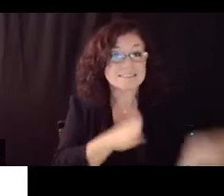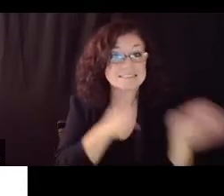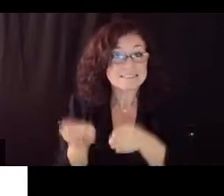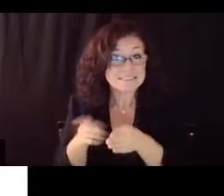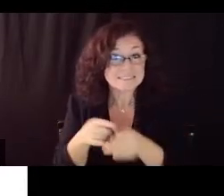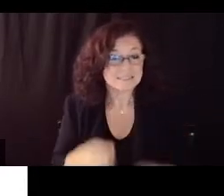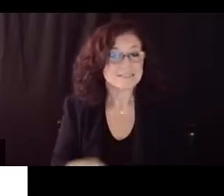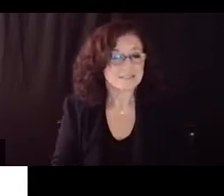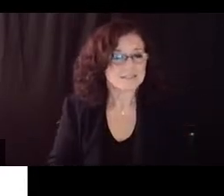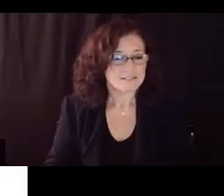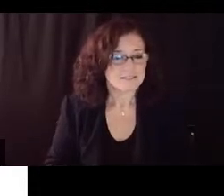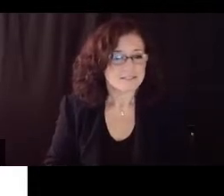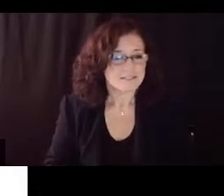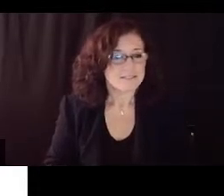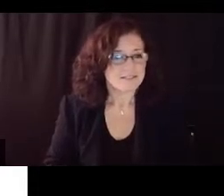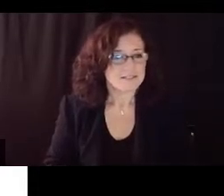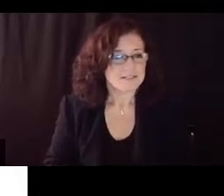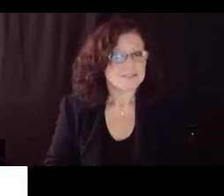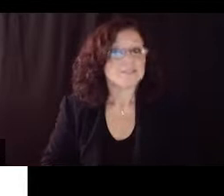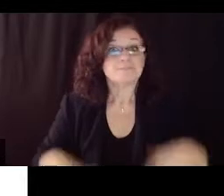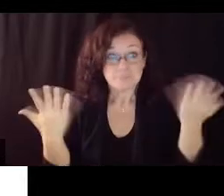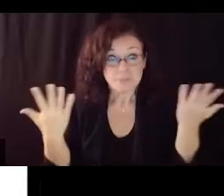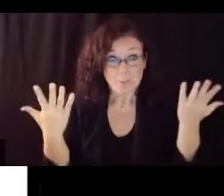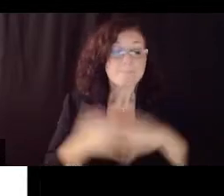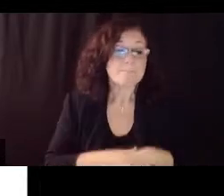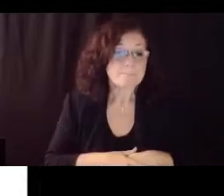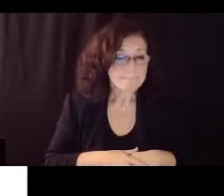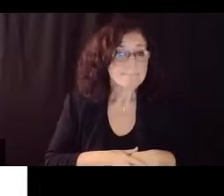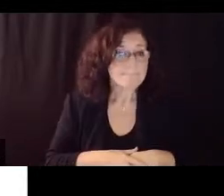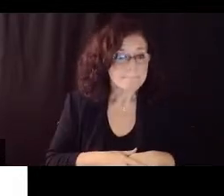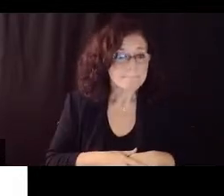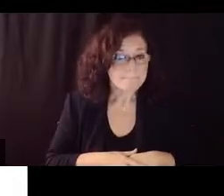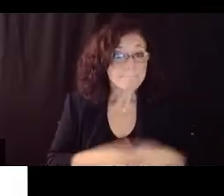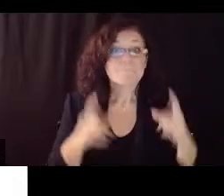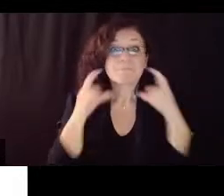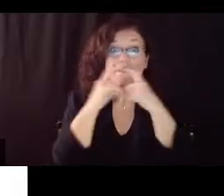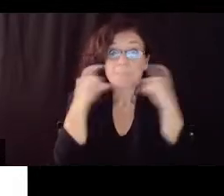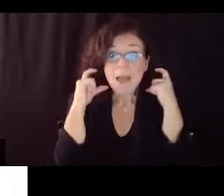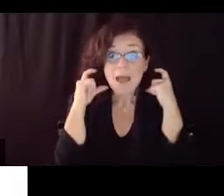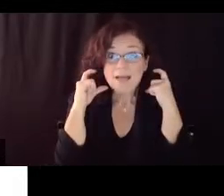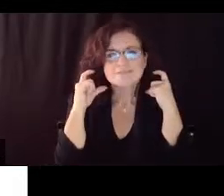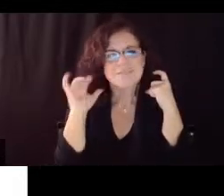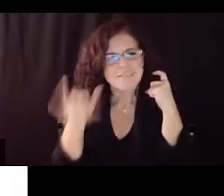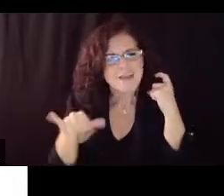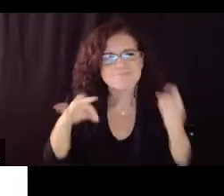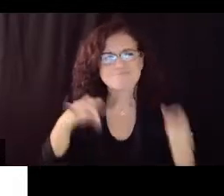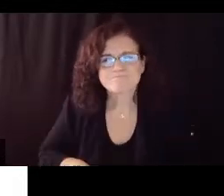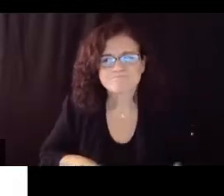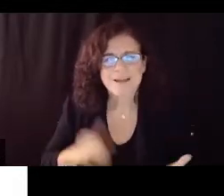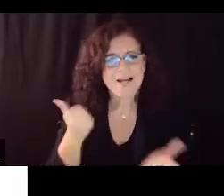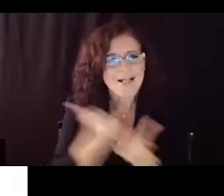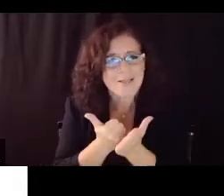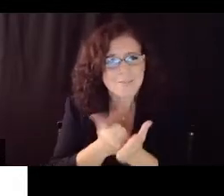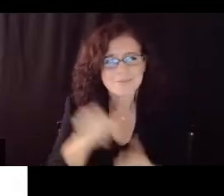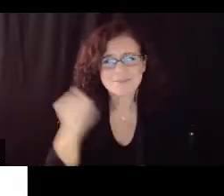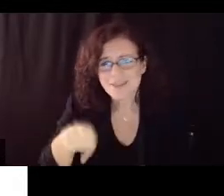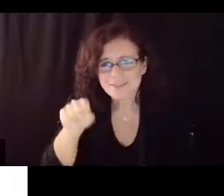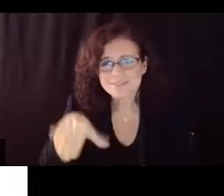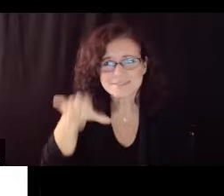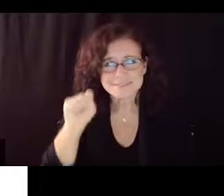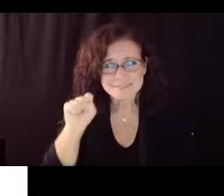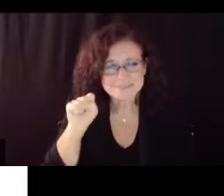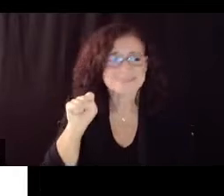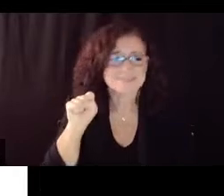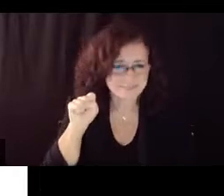so um masks absolutely help with the with the airborne the close contact